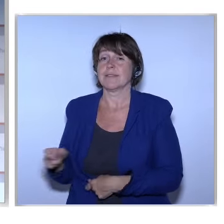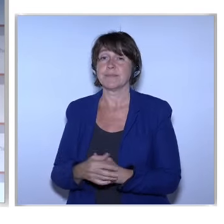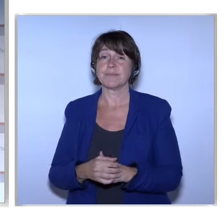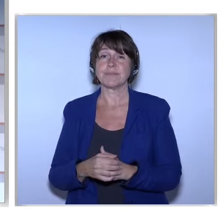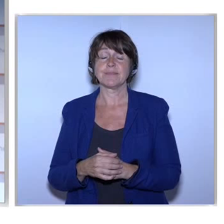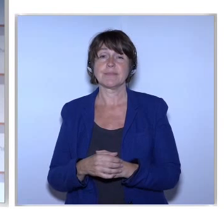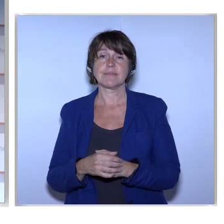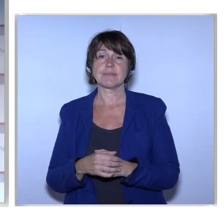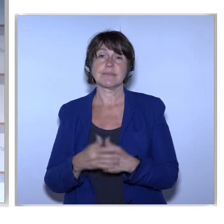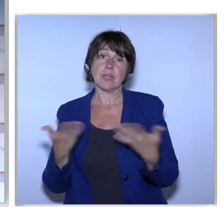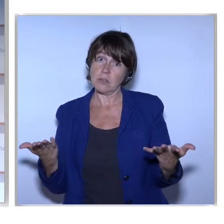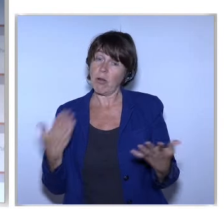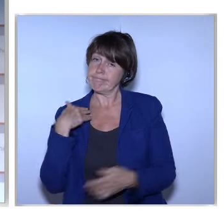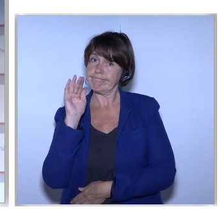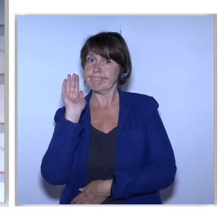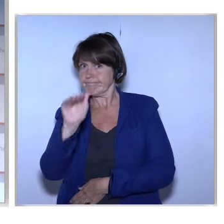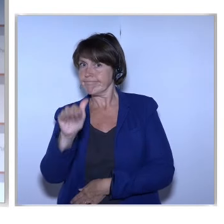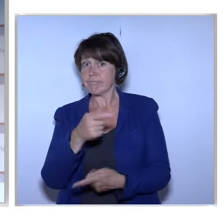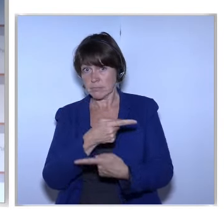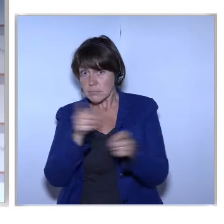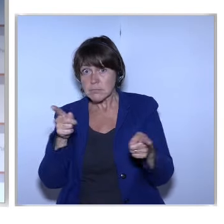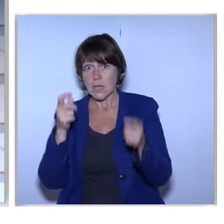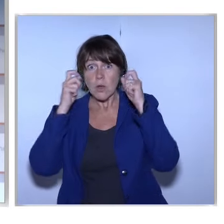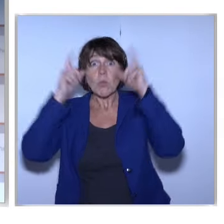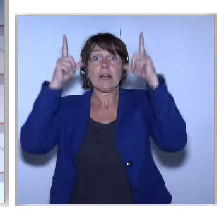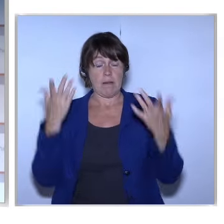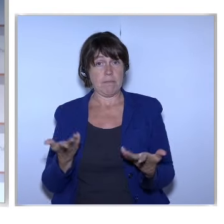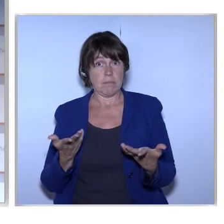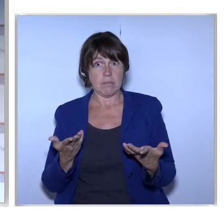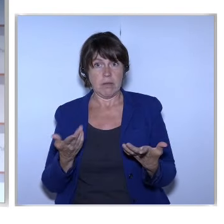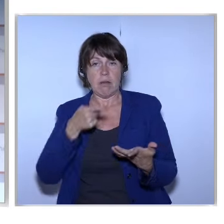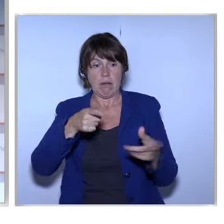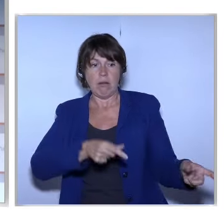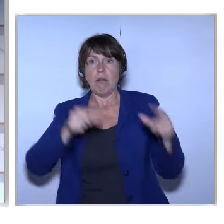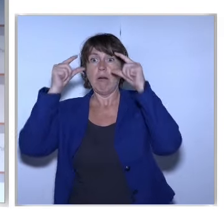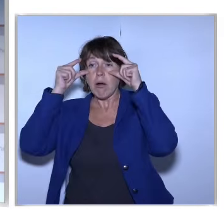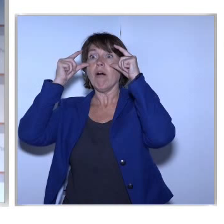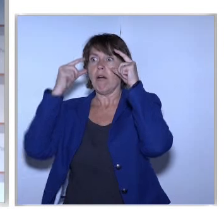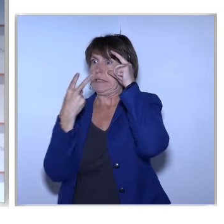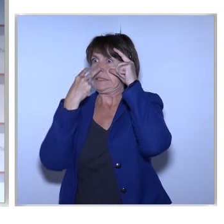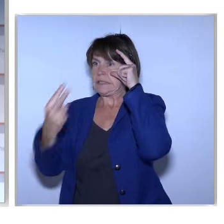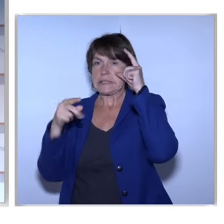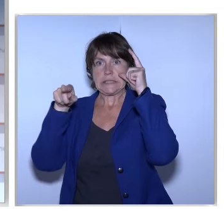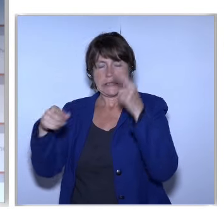So If This Was Your Wake Up Call Looking Hopefully Through Different Lenses Now Let's Talk Action